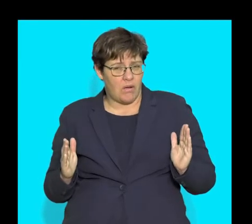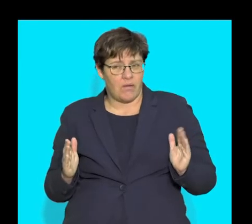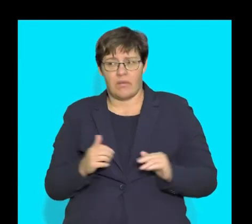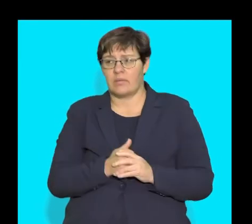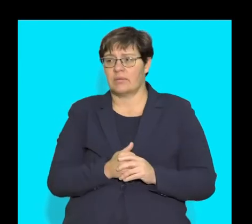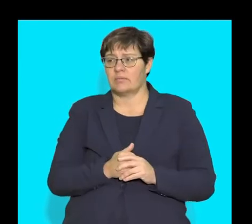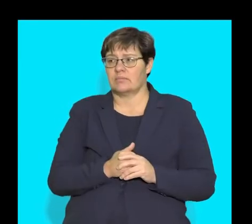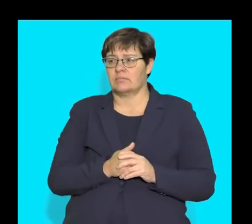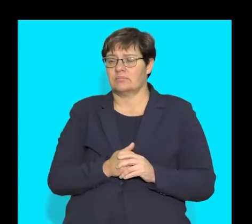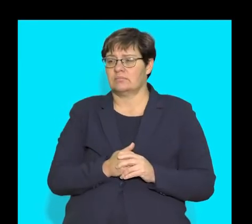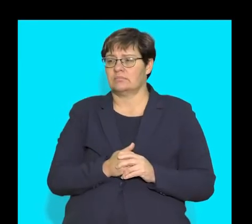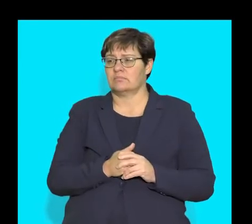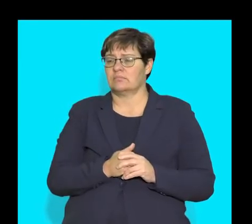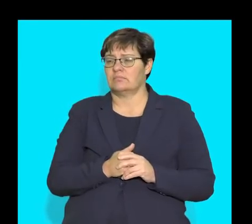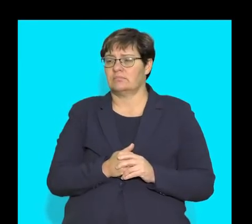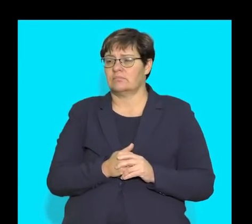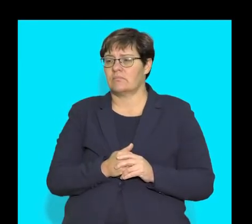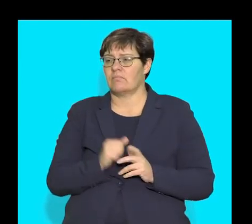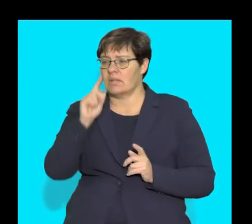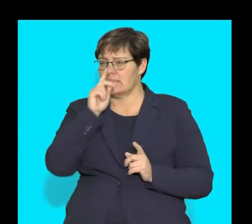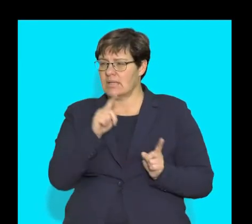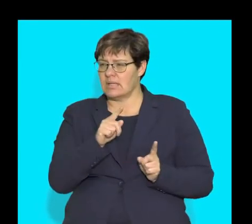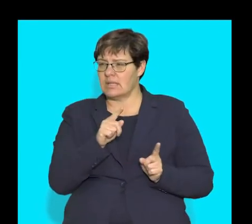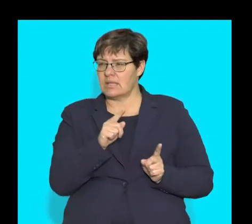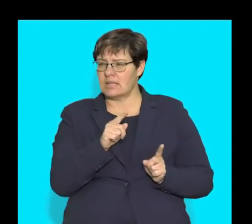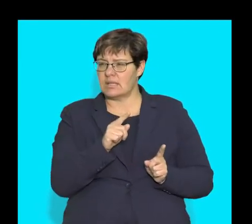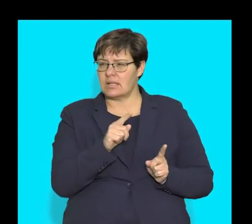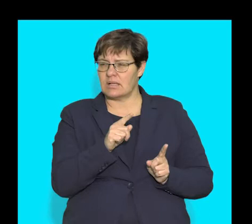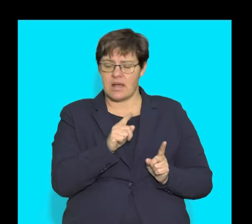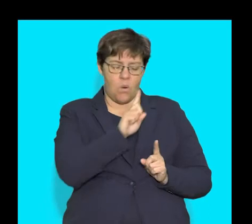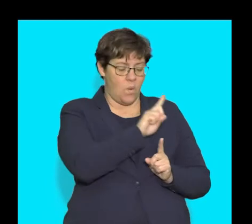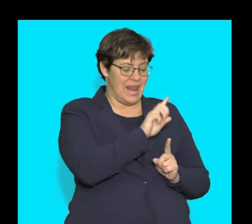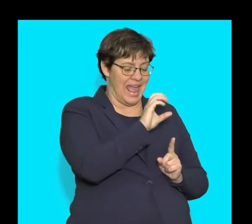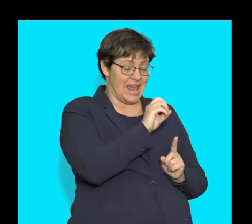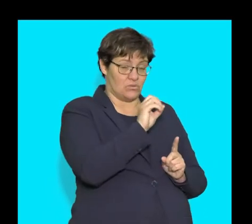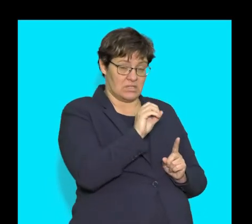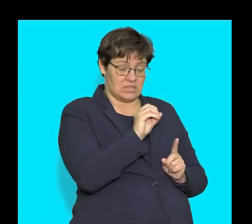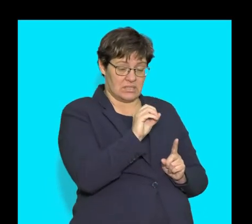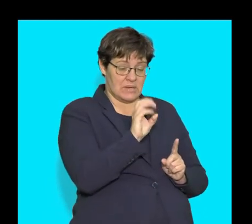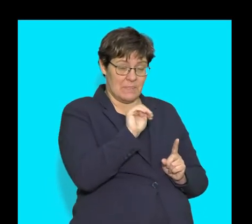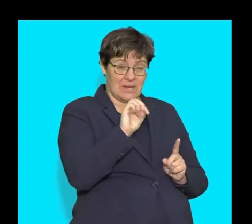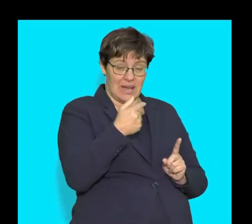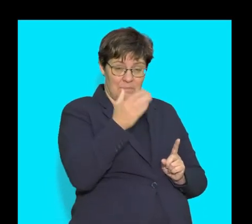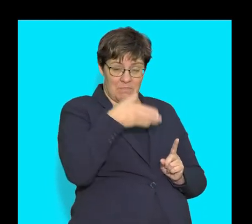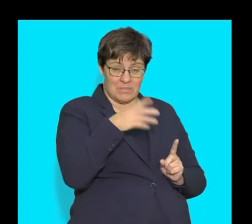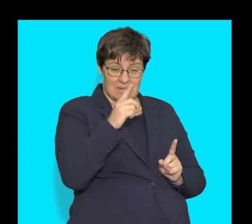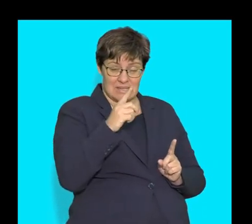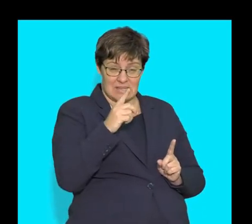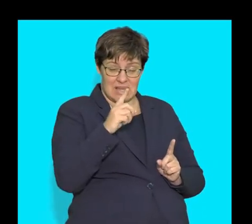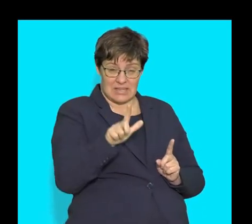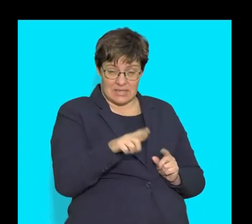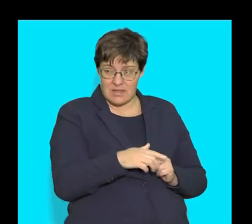the individual consumed it? So if you look at the initial amount was just under 100